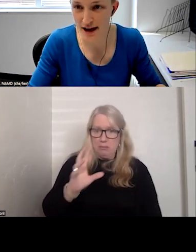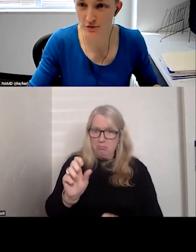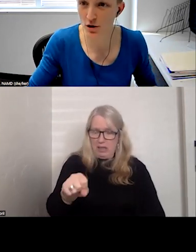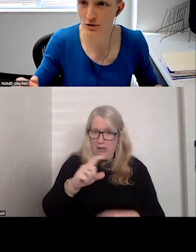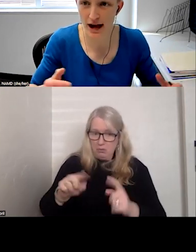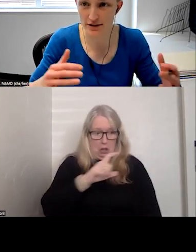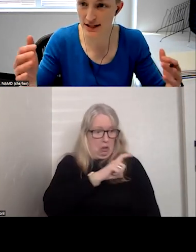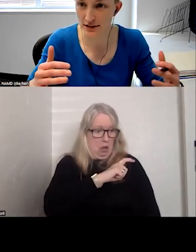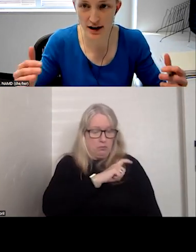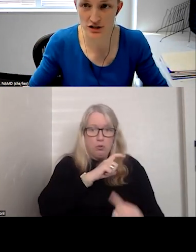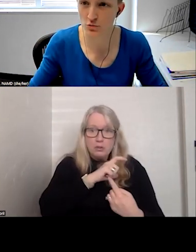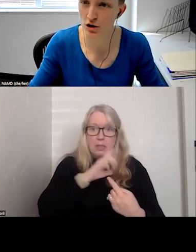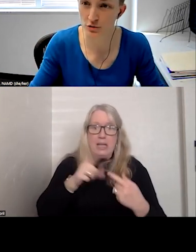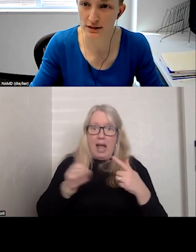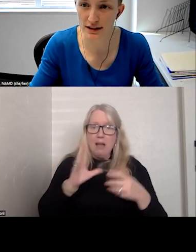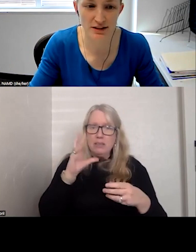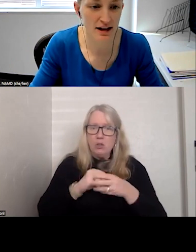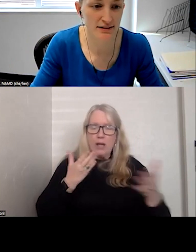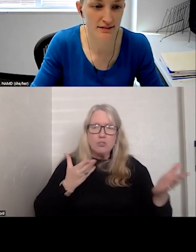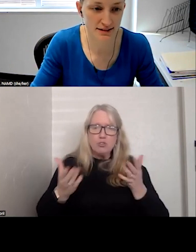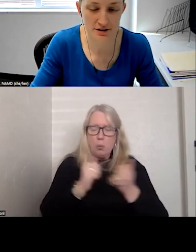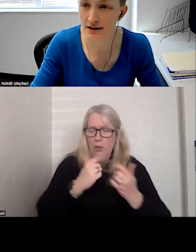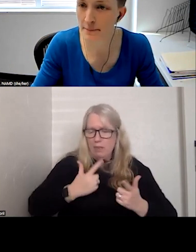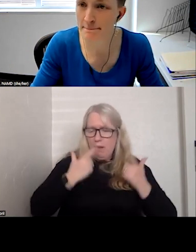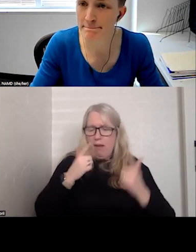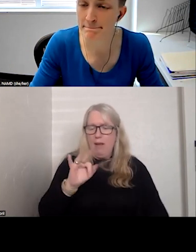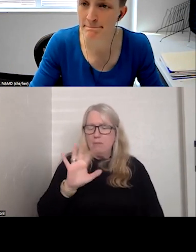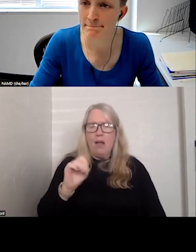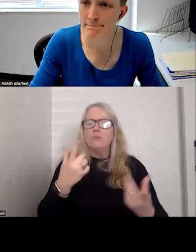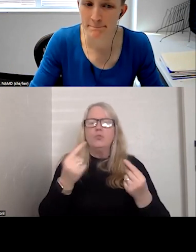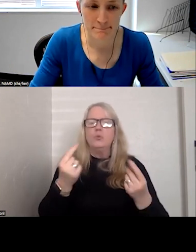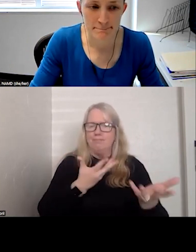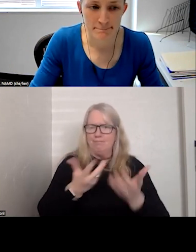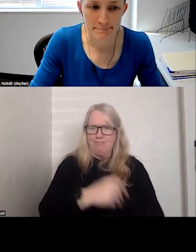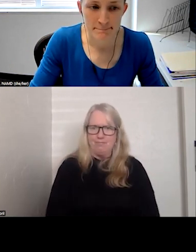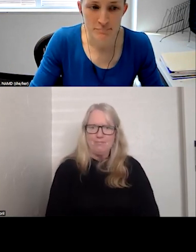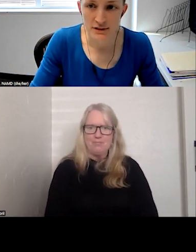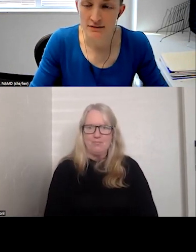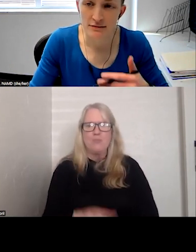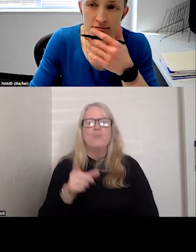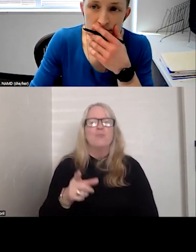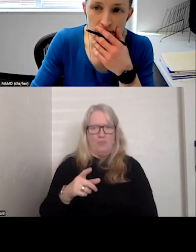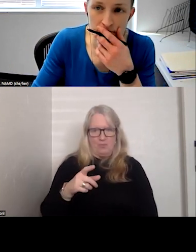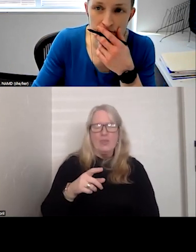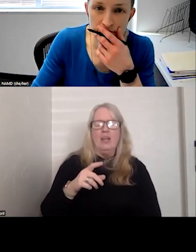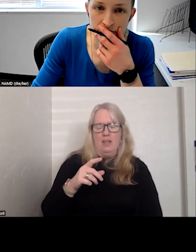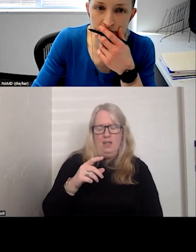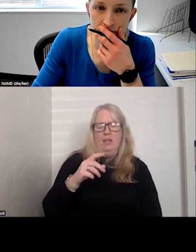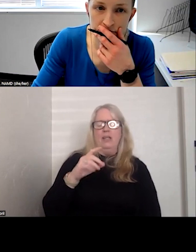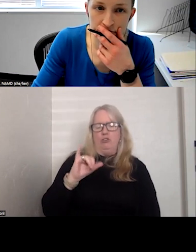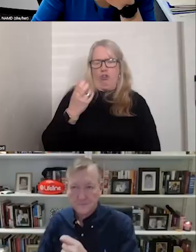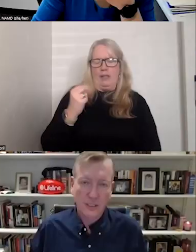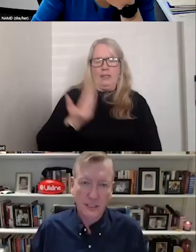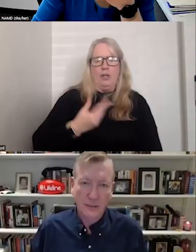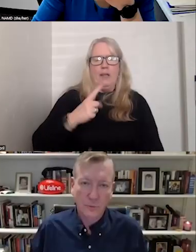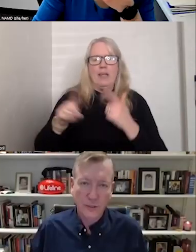enforcement have a role? How does that interaction work with Lifeline, et cetera? So while Lifeline Australia is available on 13